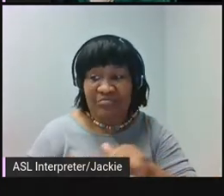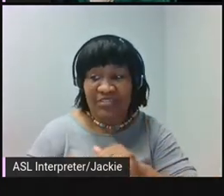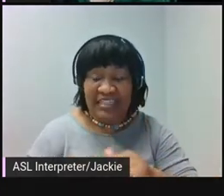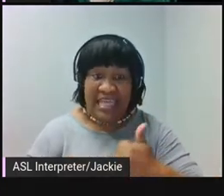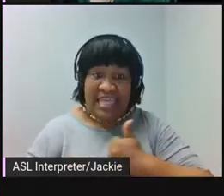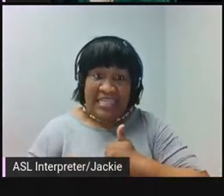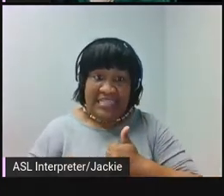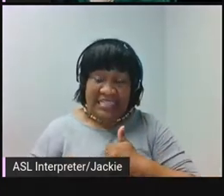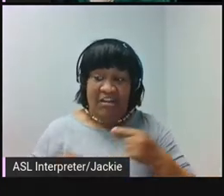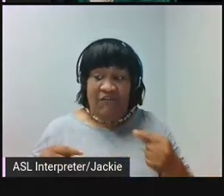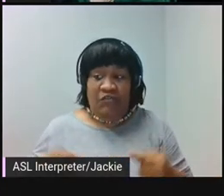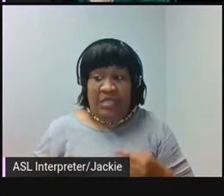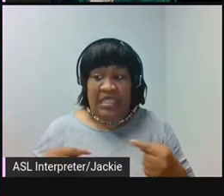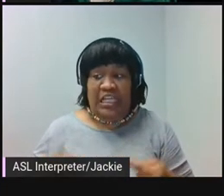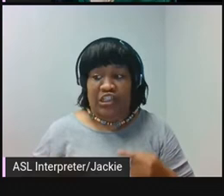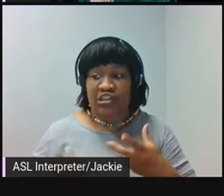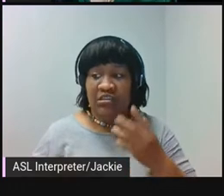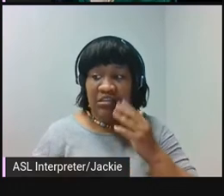form of ablution.